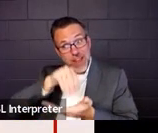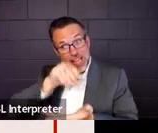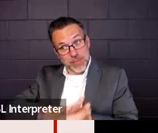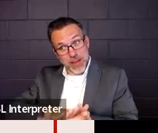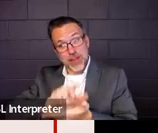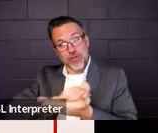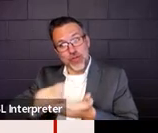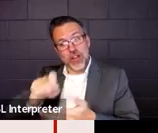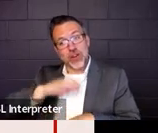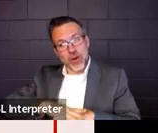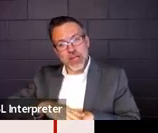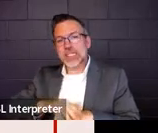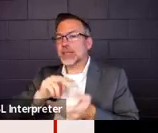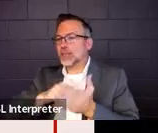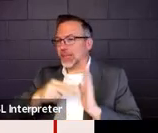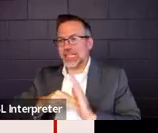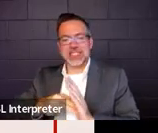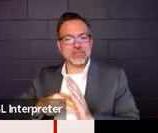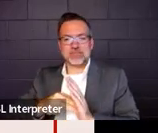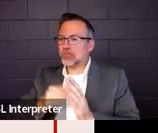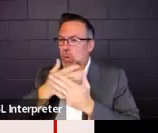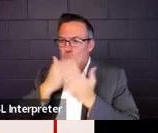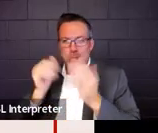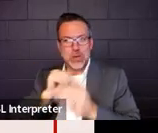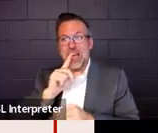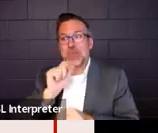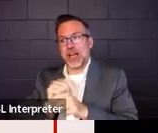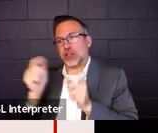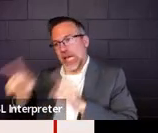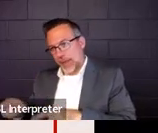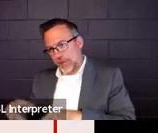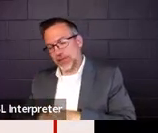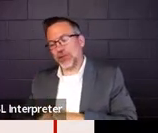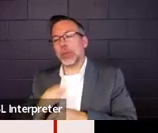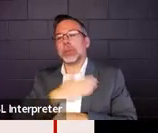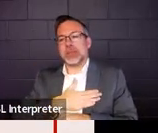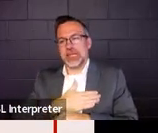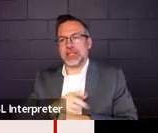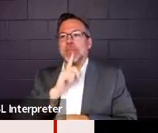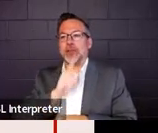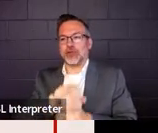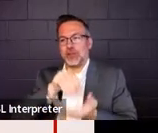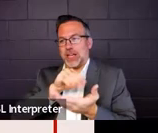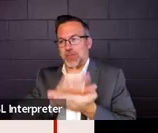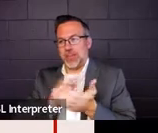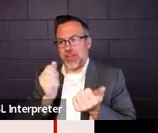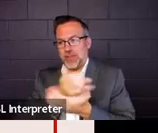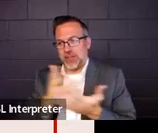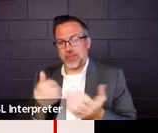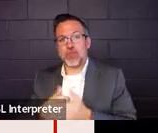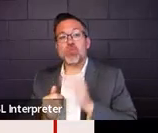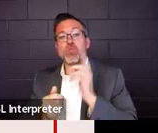So make sure all of these things are documented. So the first meeting,